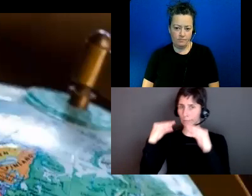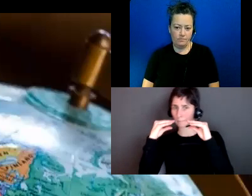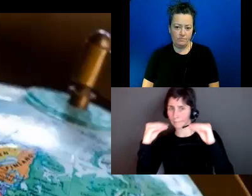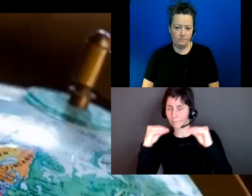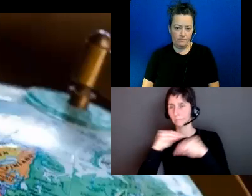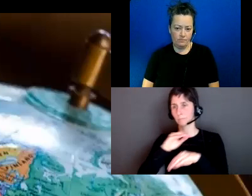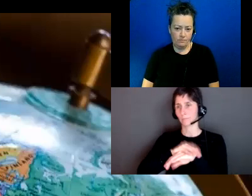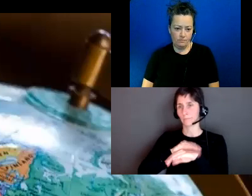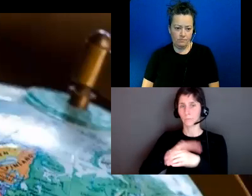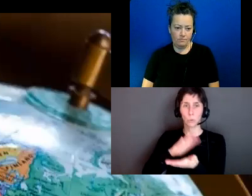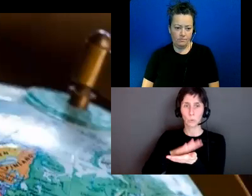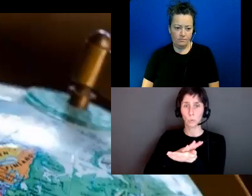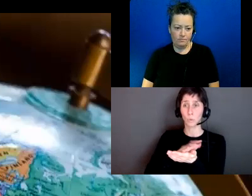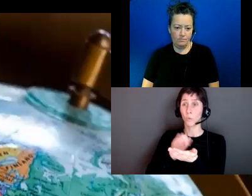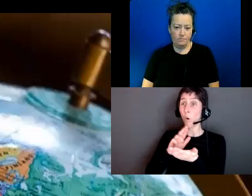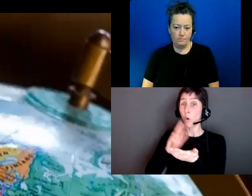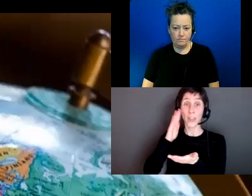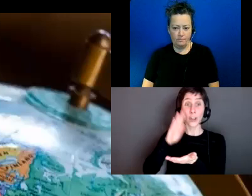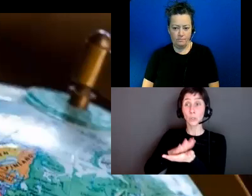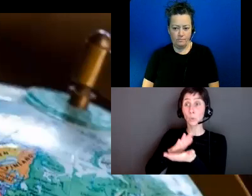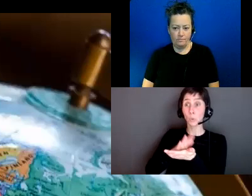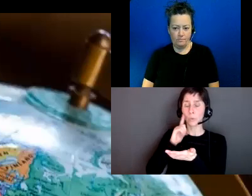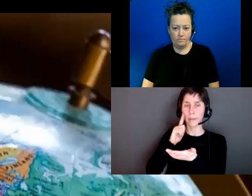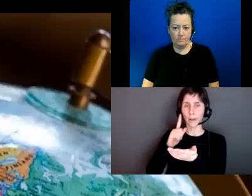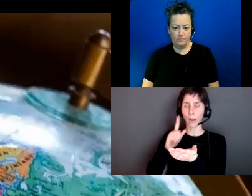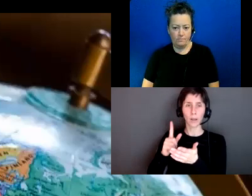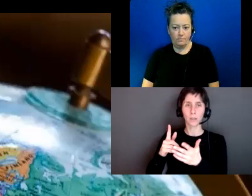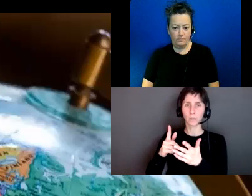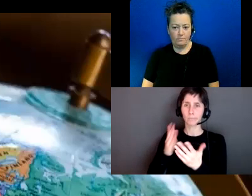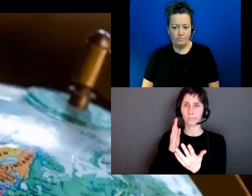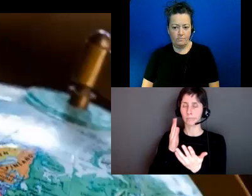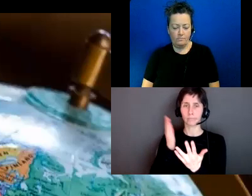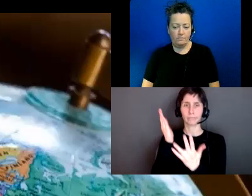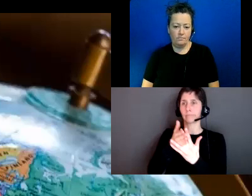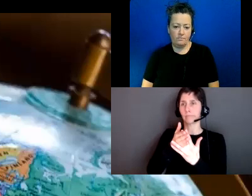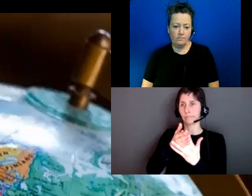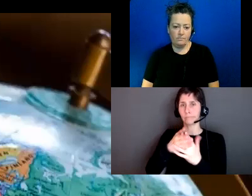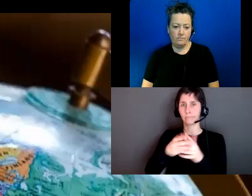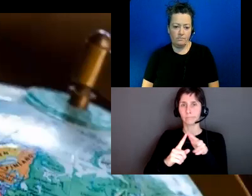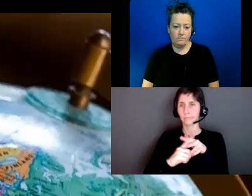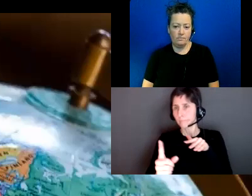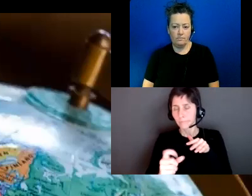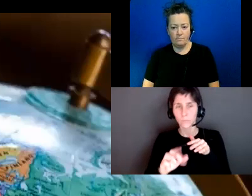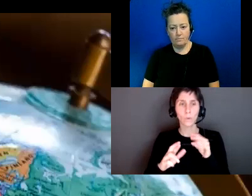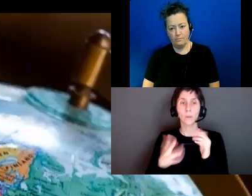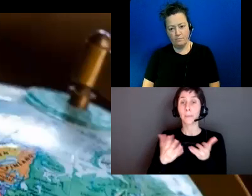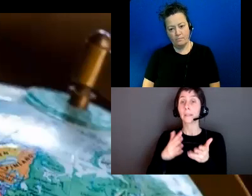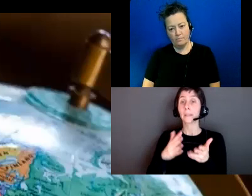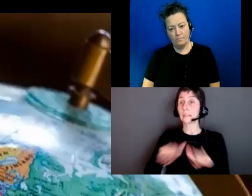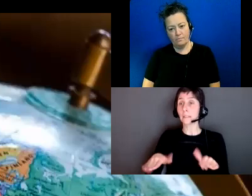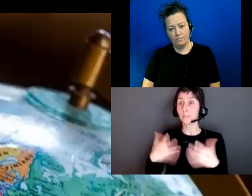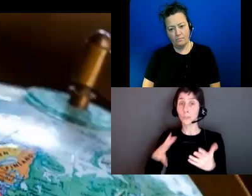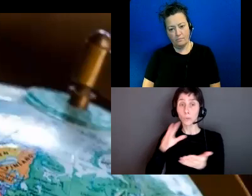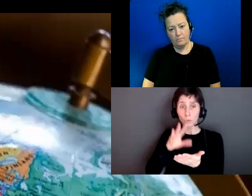education has been abruptly interrupted so we have kids that went to school up to grade one grade